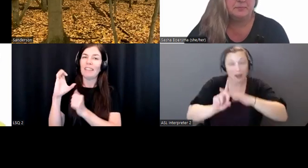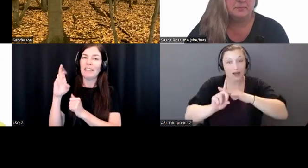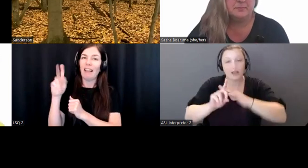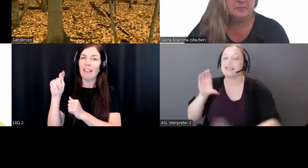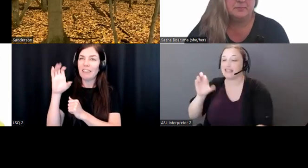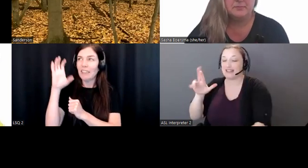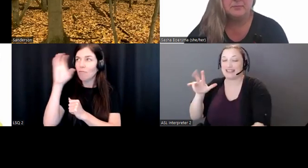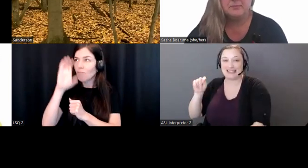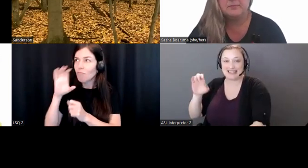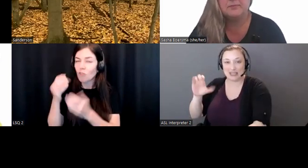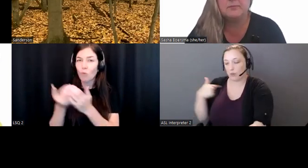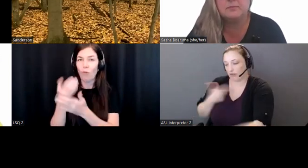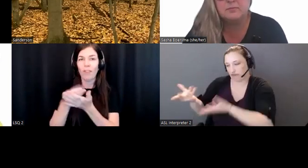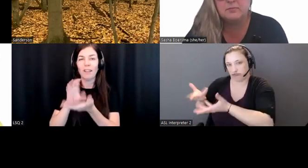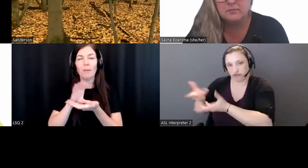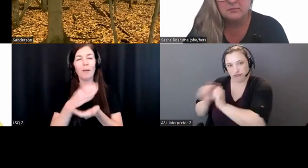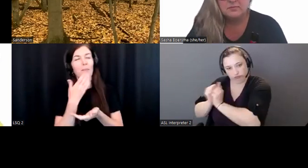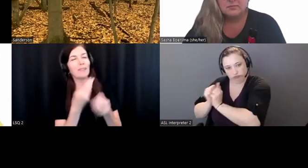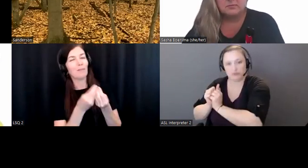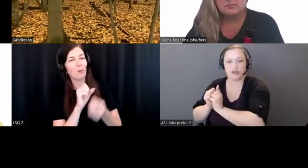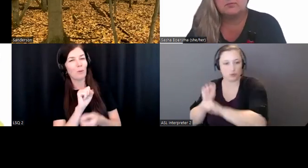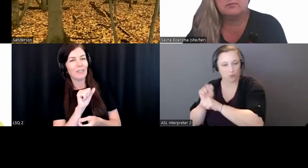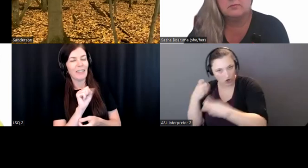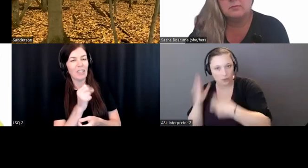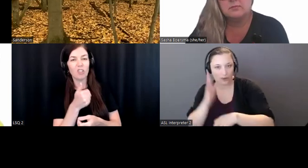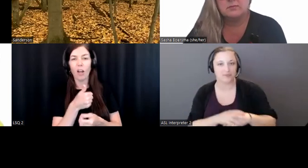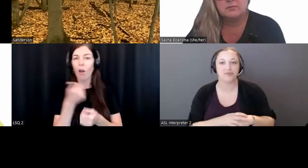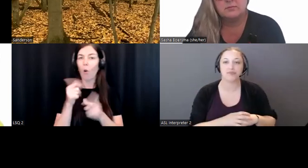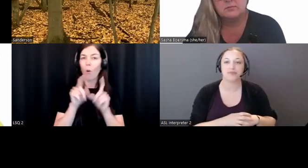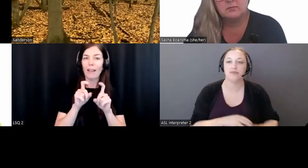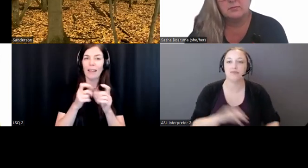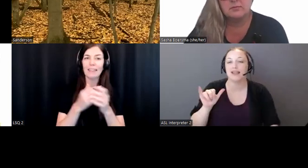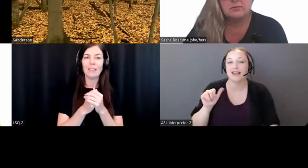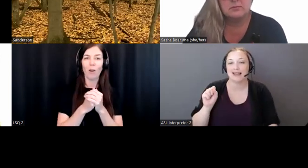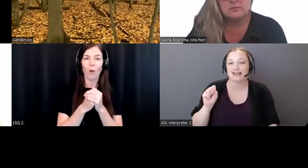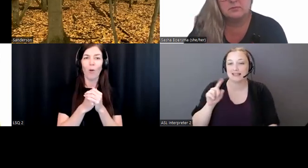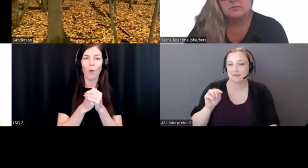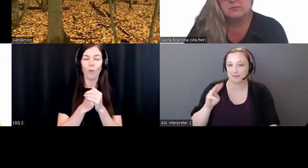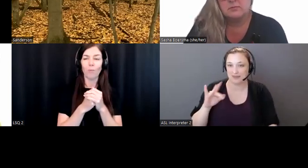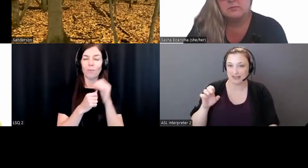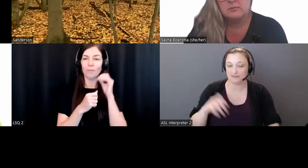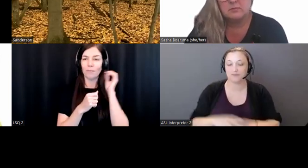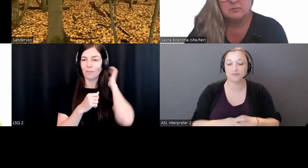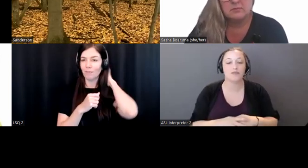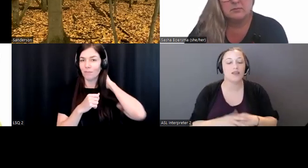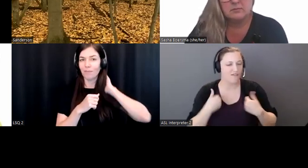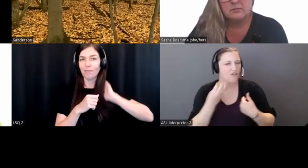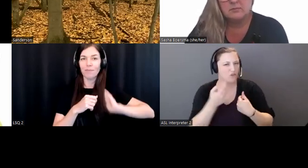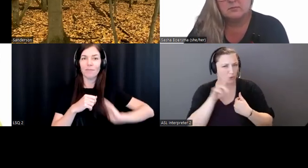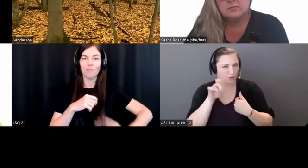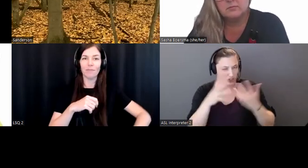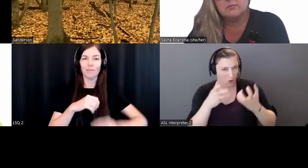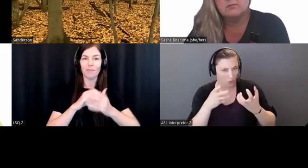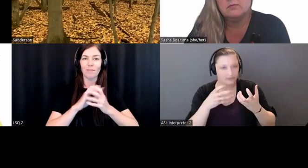Thanks so much, Sasha. Thanks I've got a couple of questions here that I'm going to bundle and I'm going to ask Winnie to take it because they're about communications and